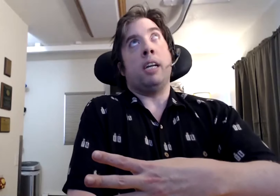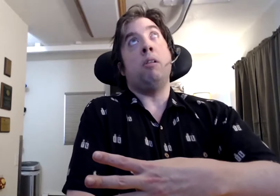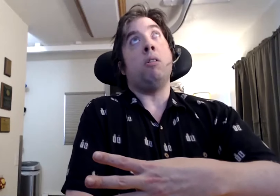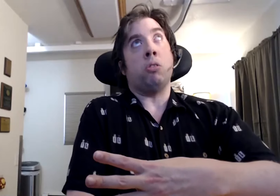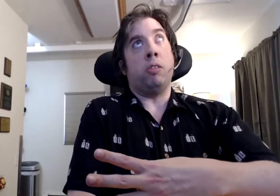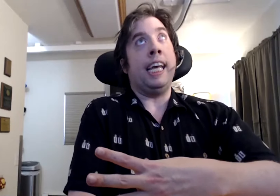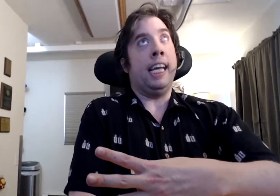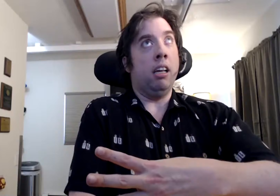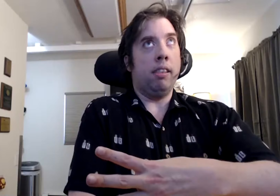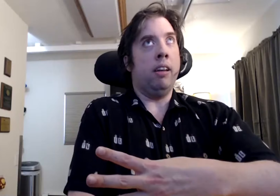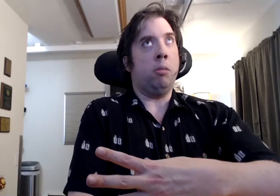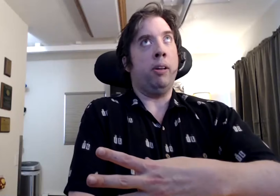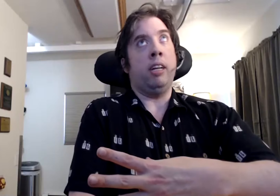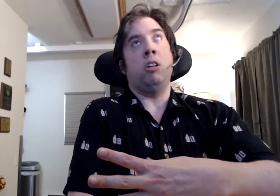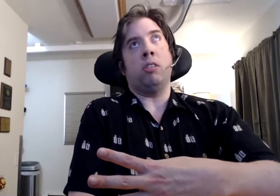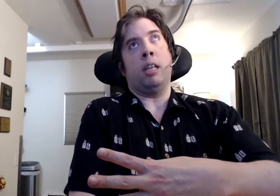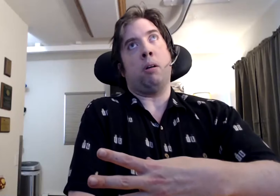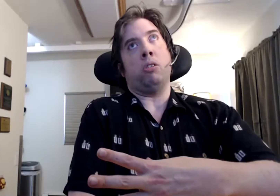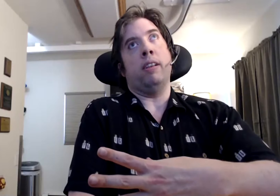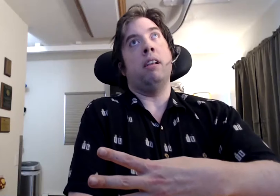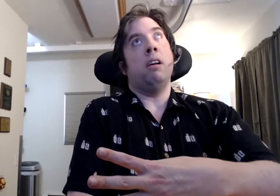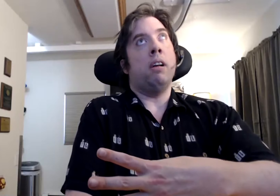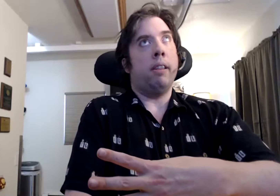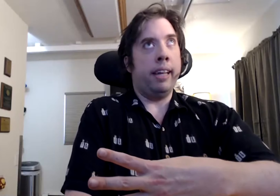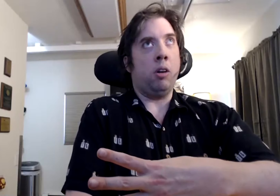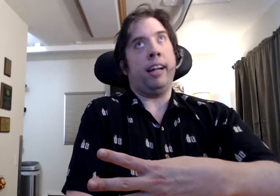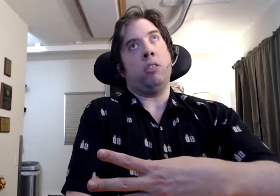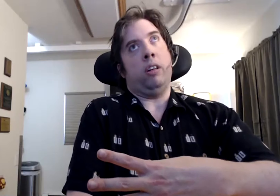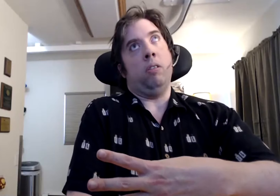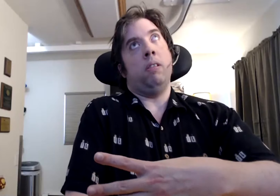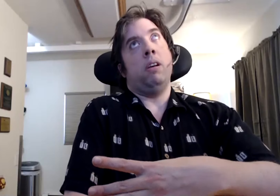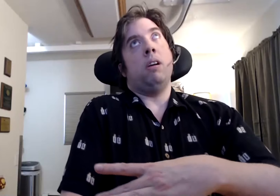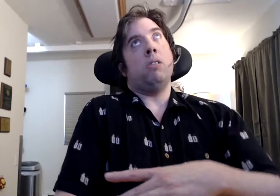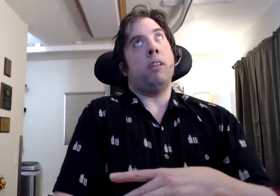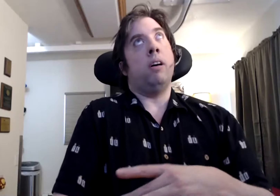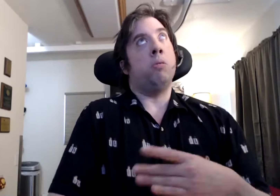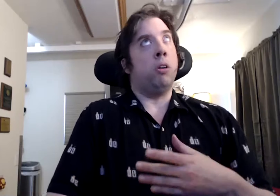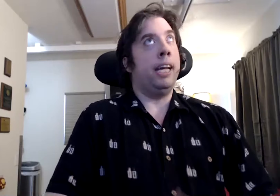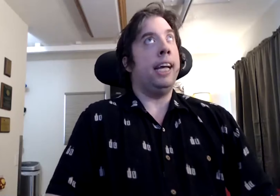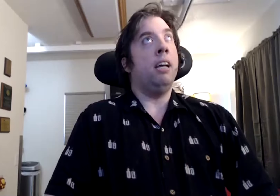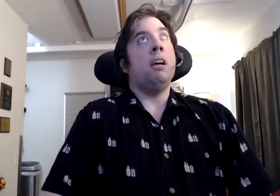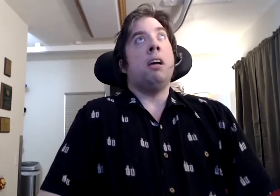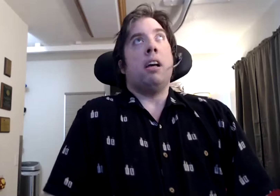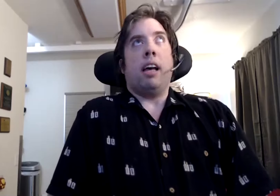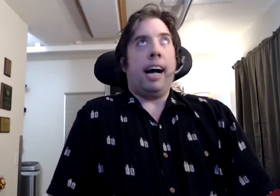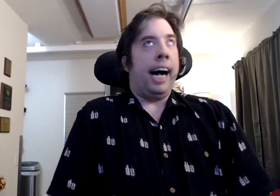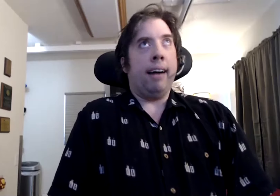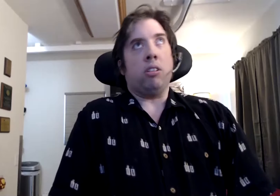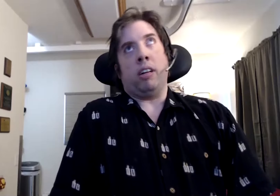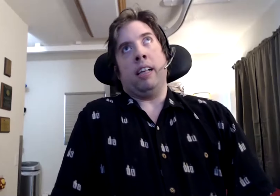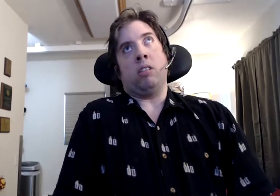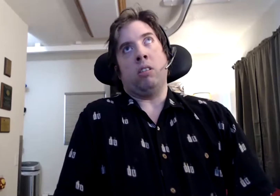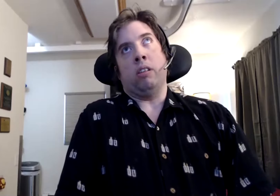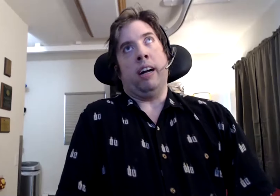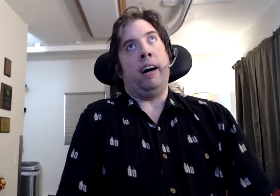you don't see the disability. You just see the person that you're next to. So for me, I